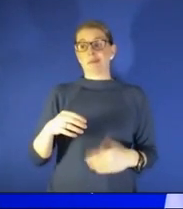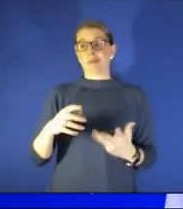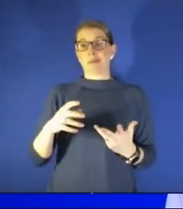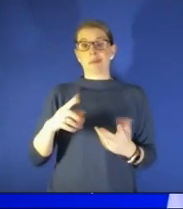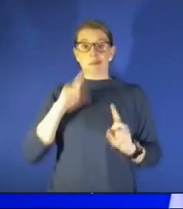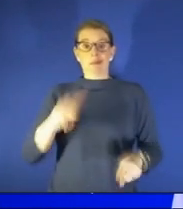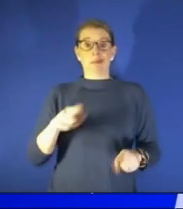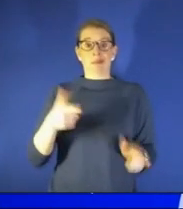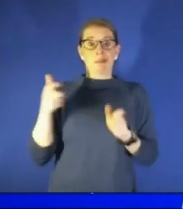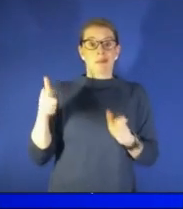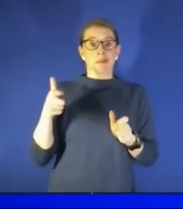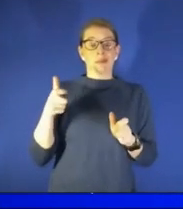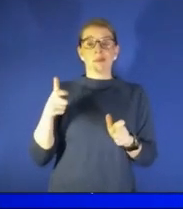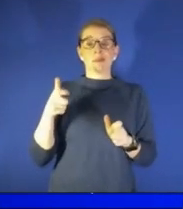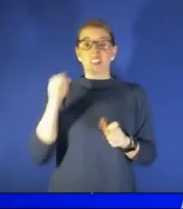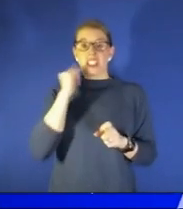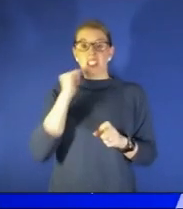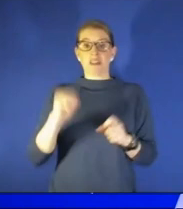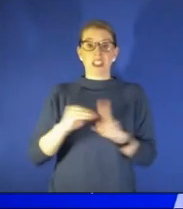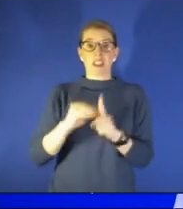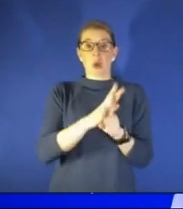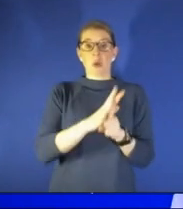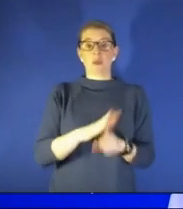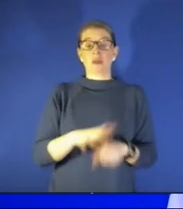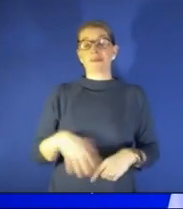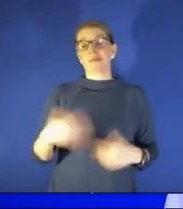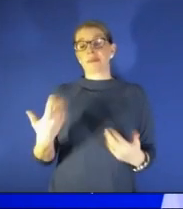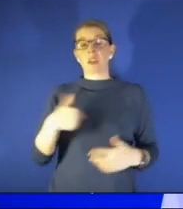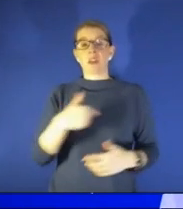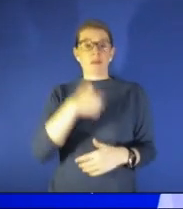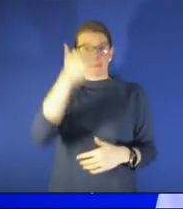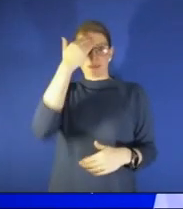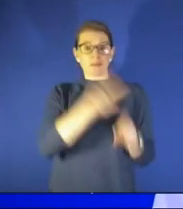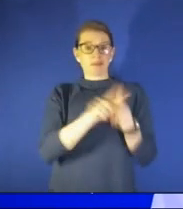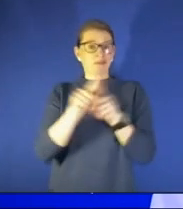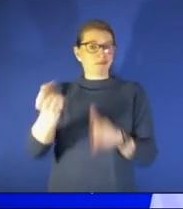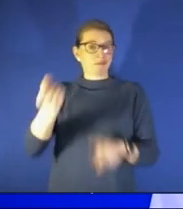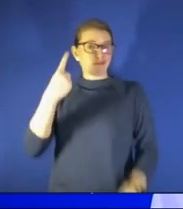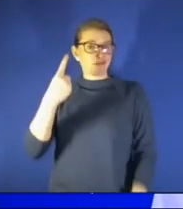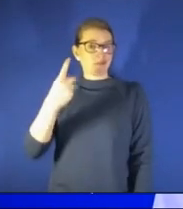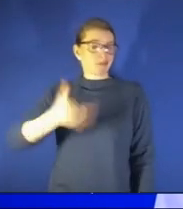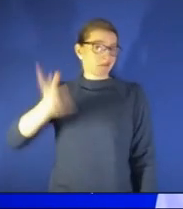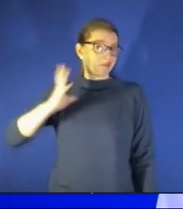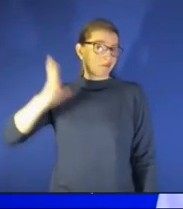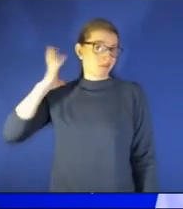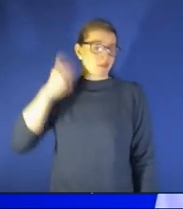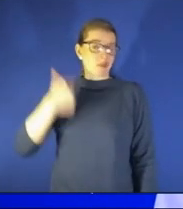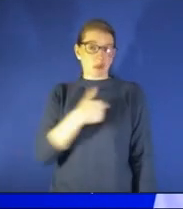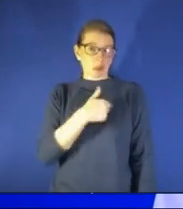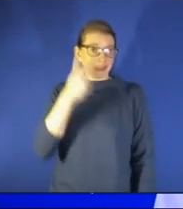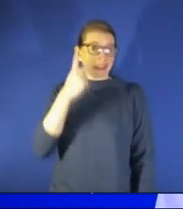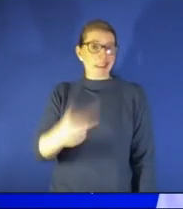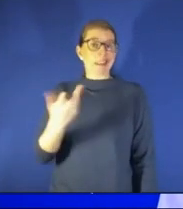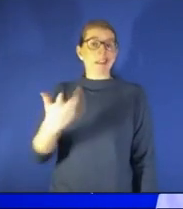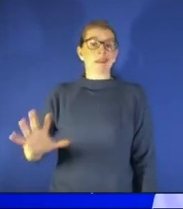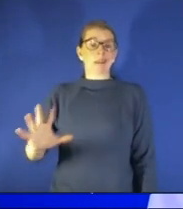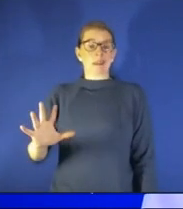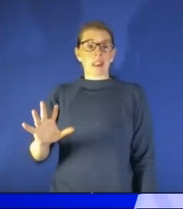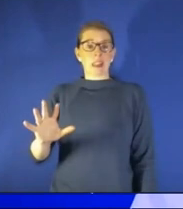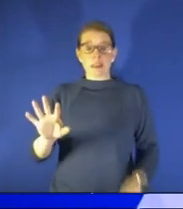but just as dr shoemaker said you know we know and understand that in the past we have seen in sampling of wastewater